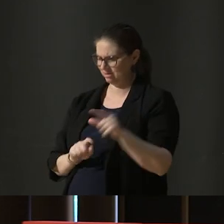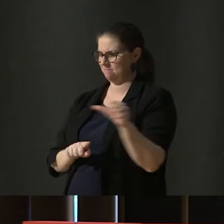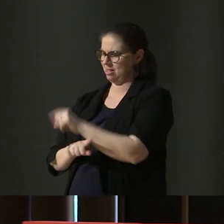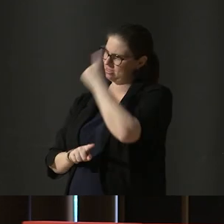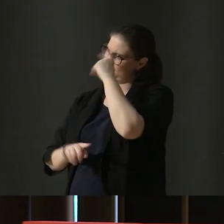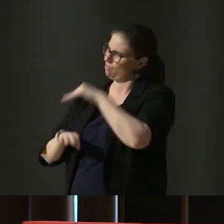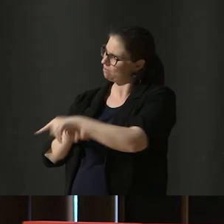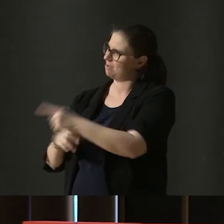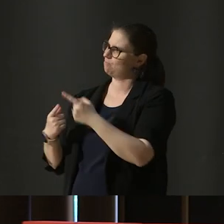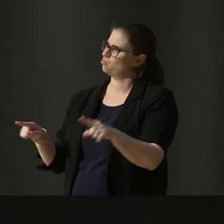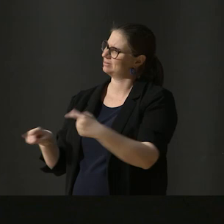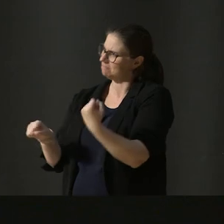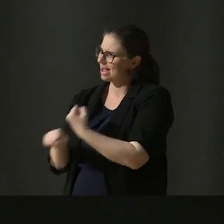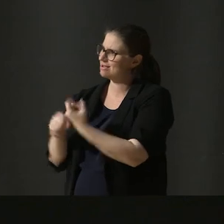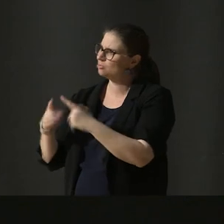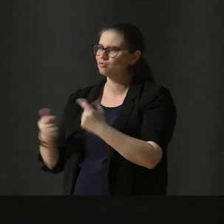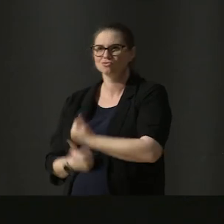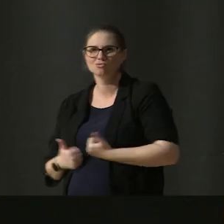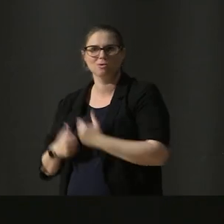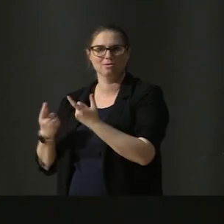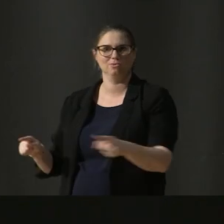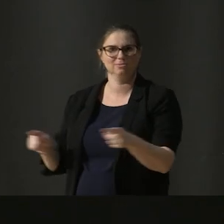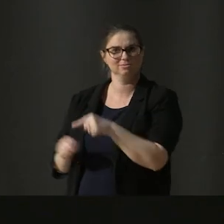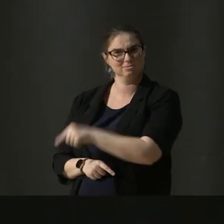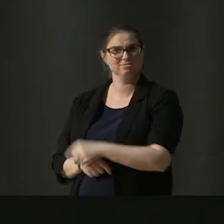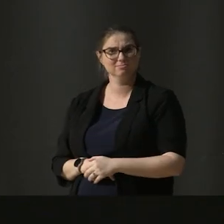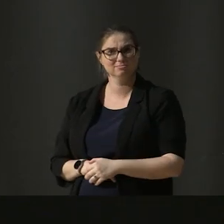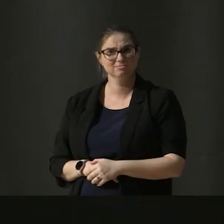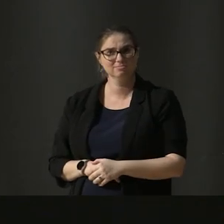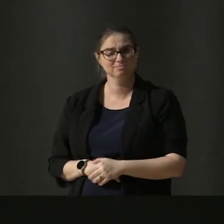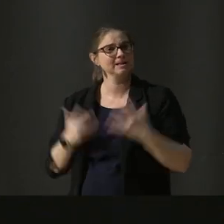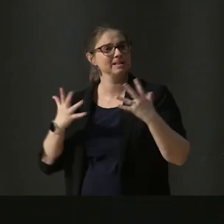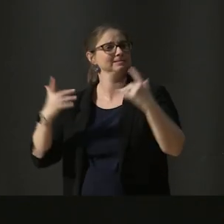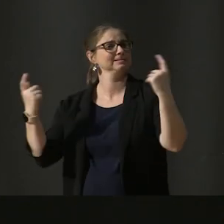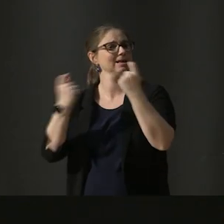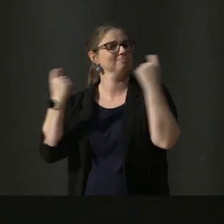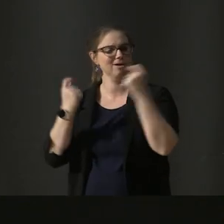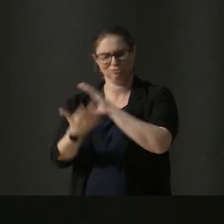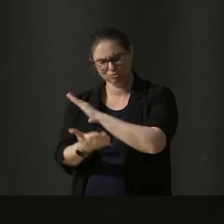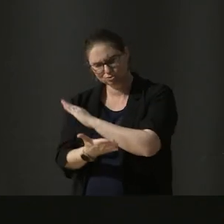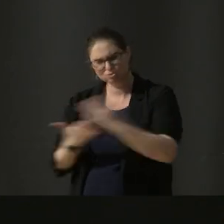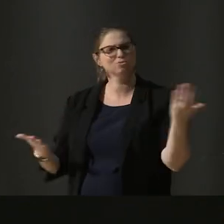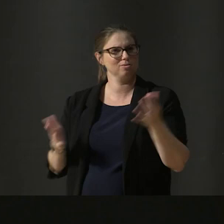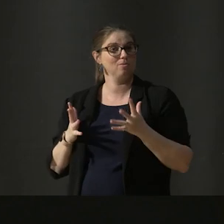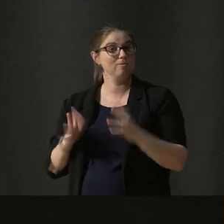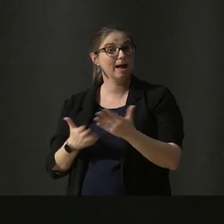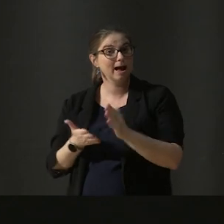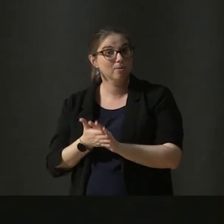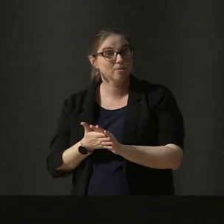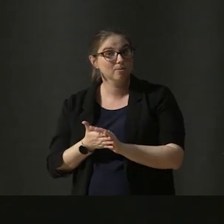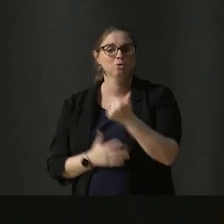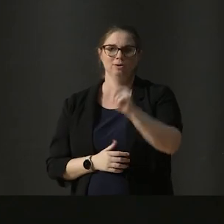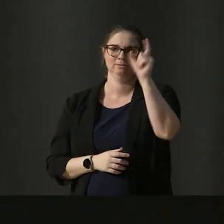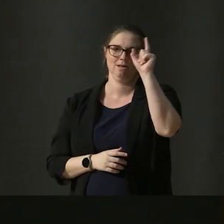of making music. Let's celebrate music in its truest form using today's technology to capture